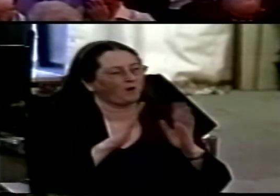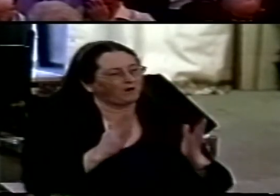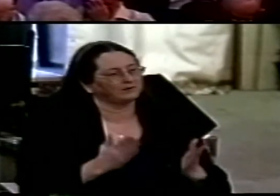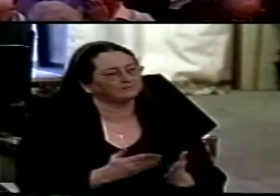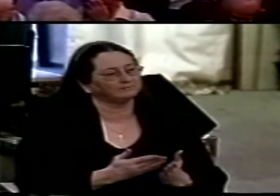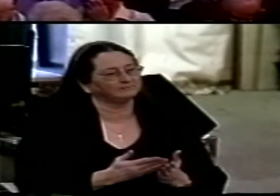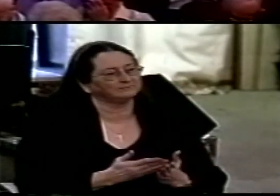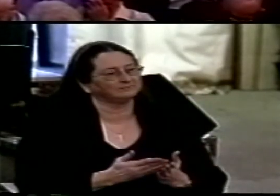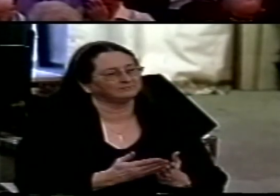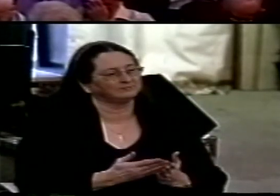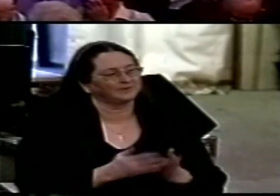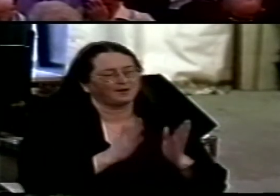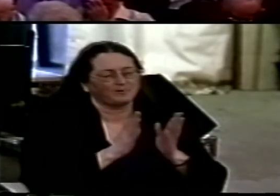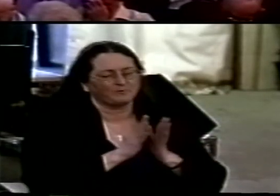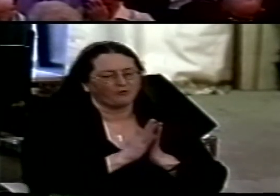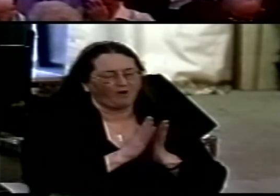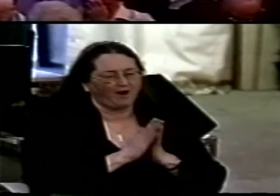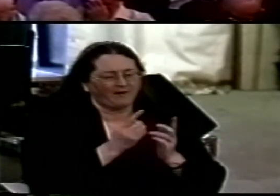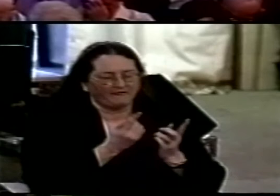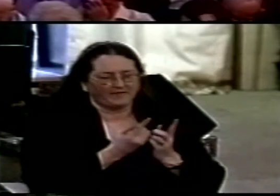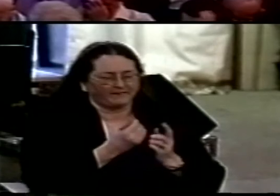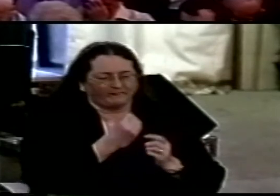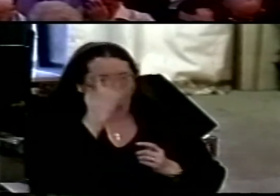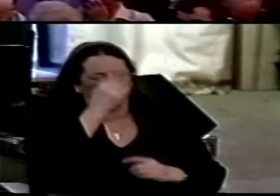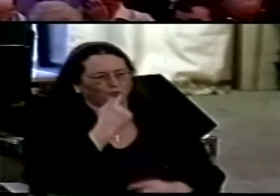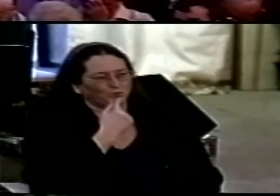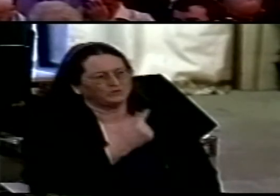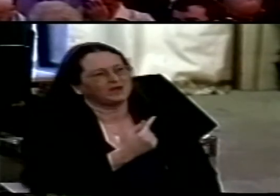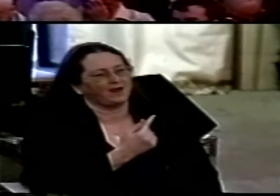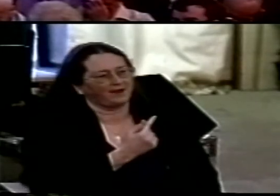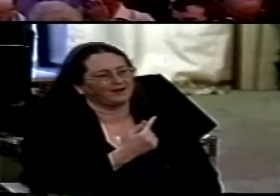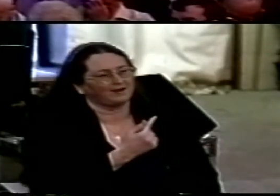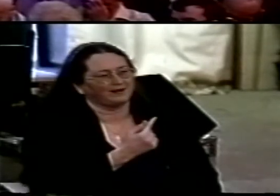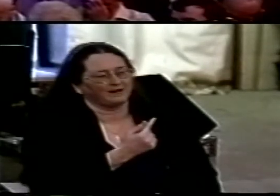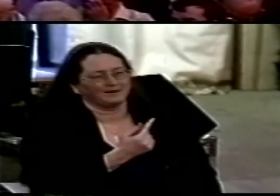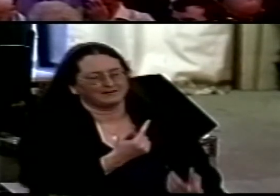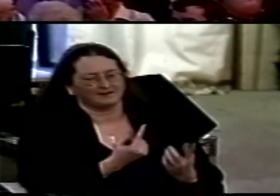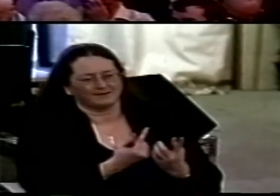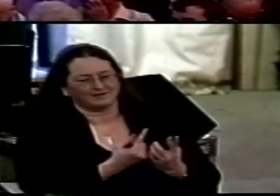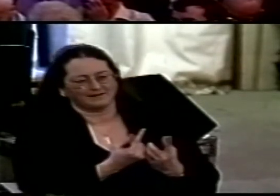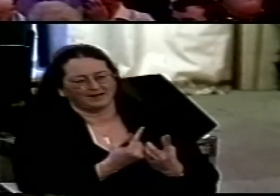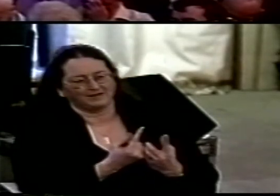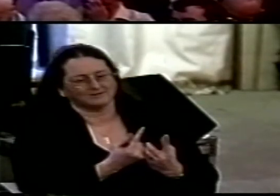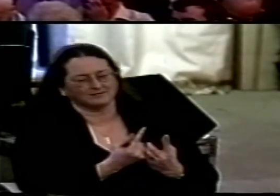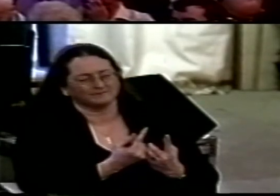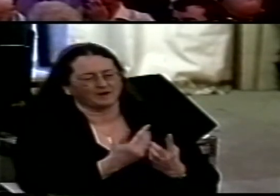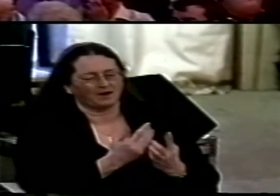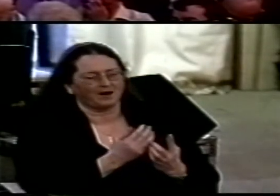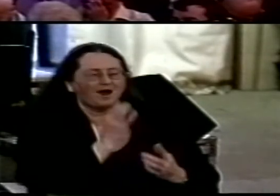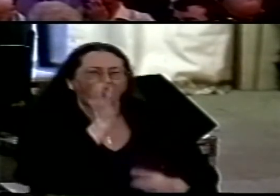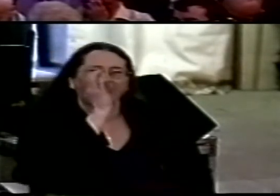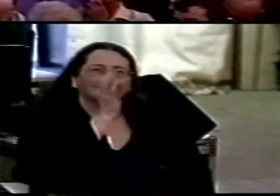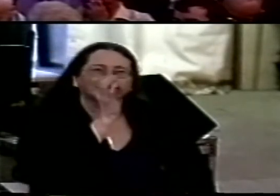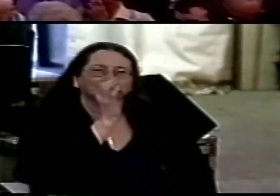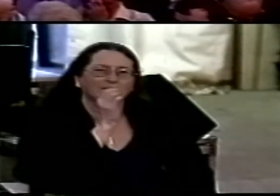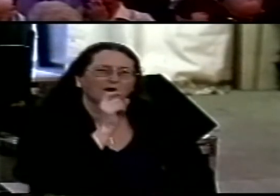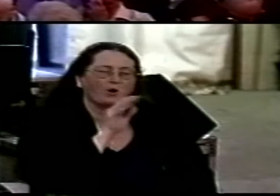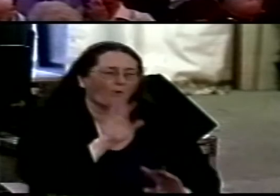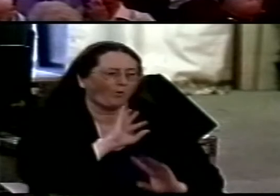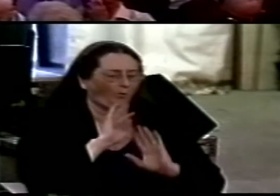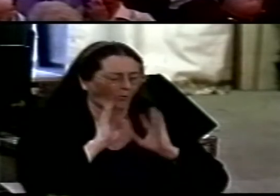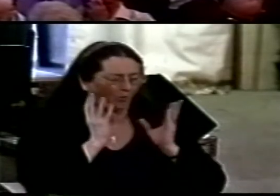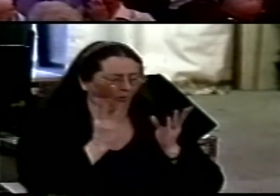pray for anything we've left out unhelpfully which may have been required for the evening but I ask you that every word said